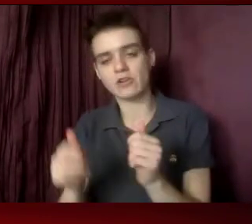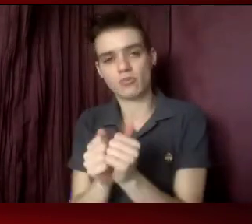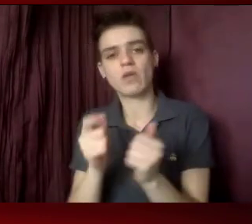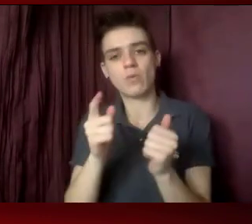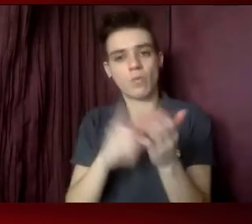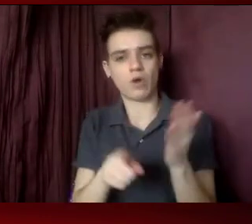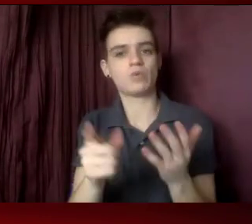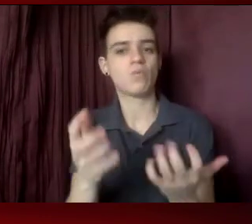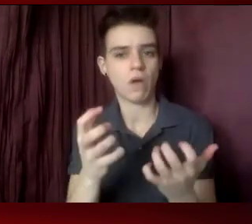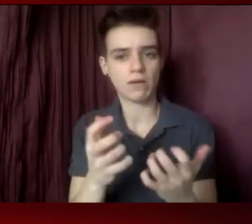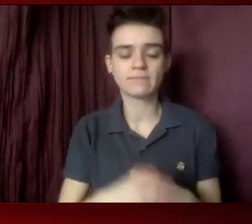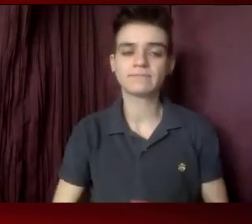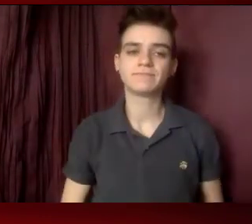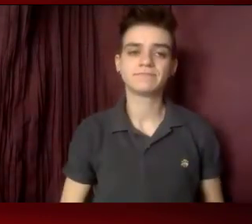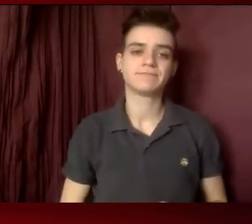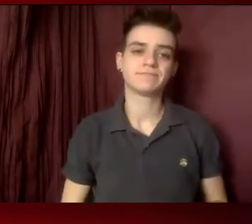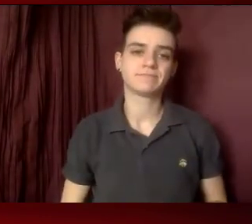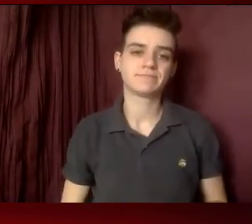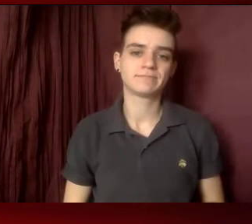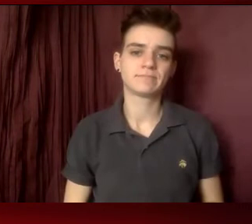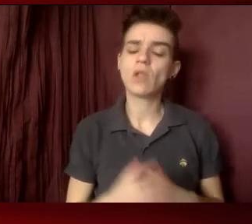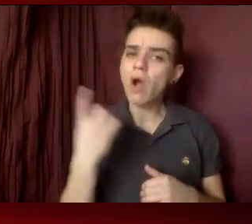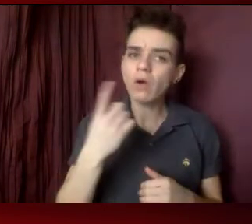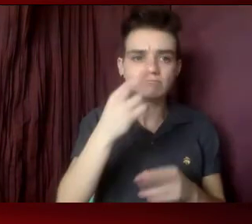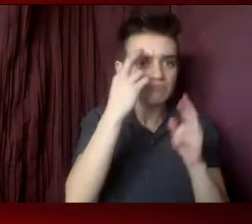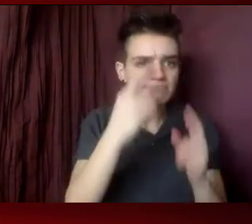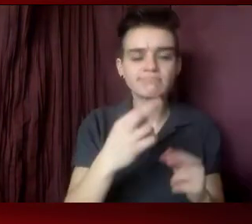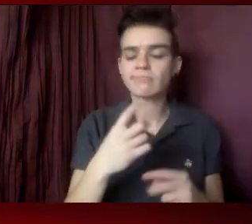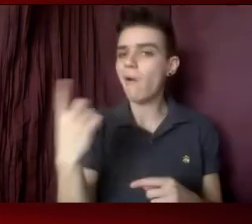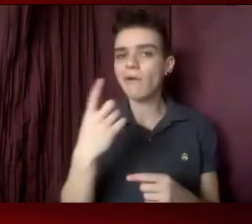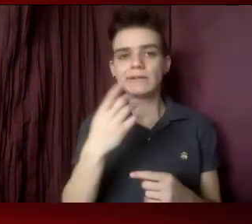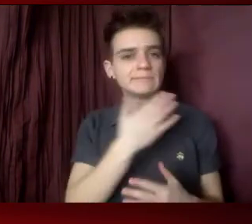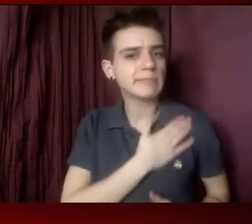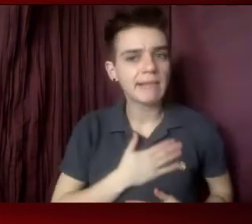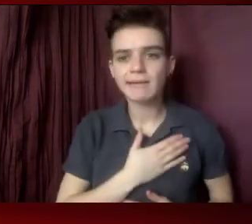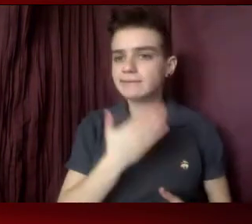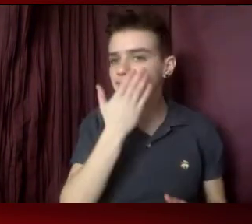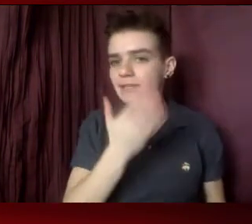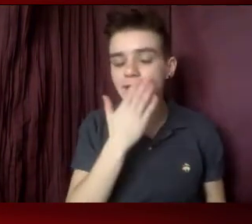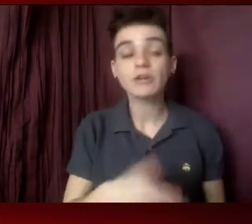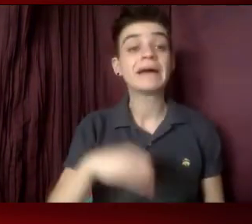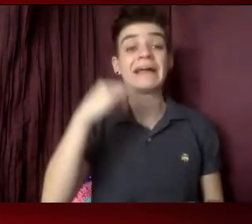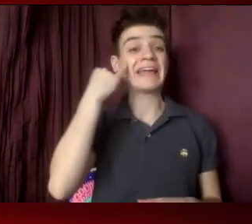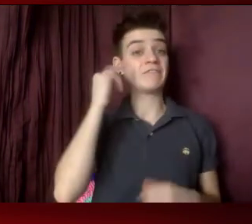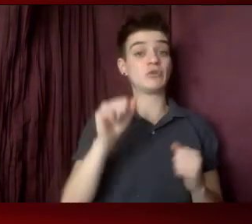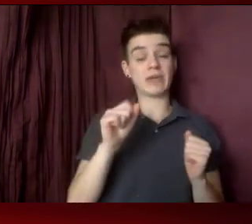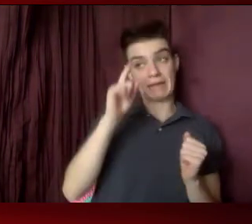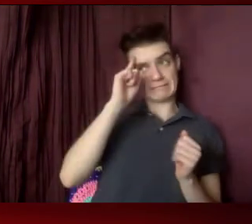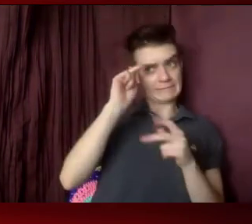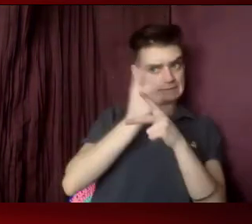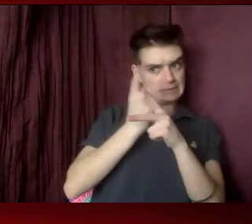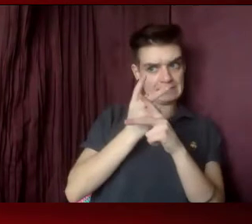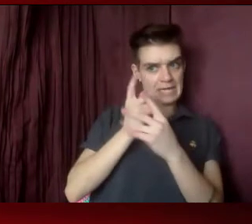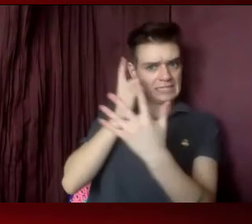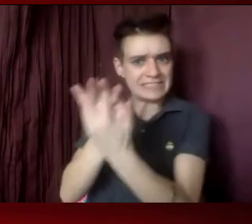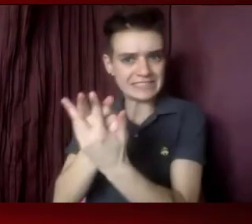you. Always be respectful. And make sure that if you can find a little hook in there that's really going to make them go,